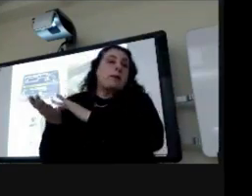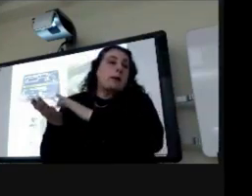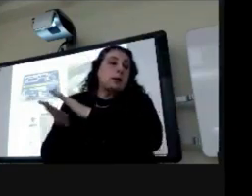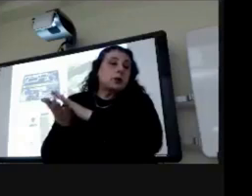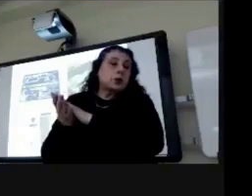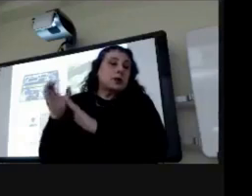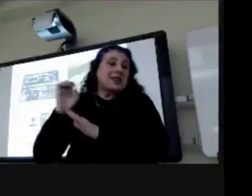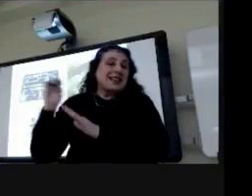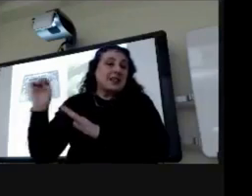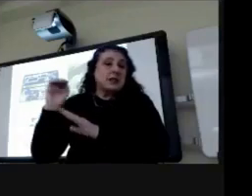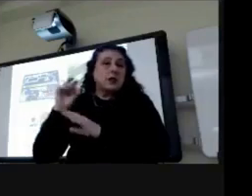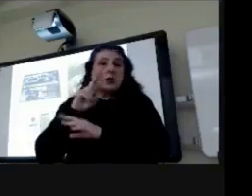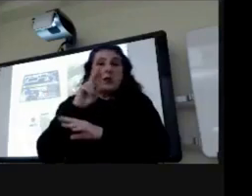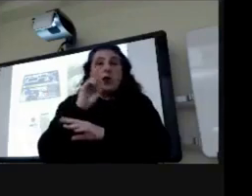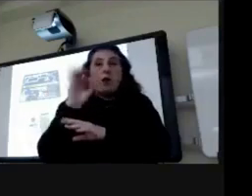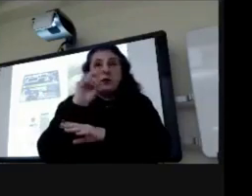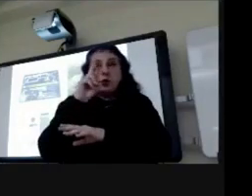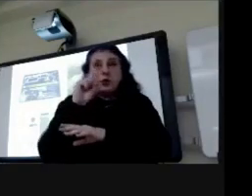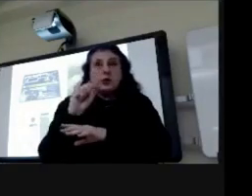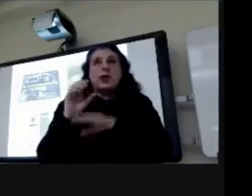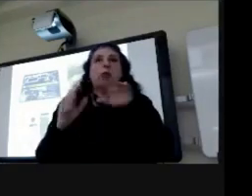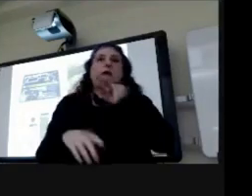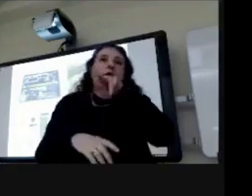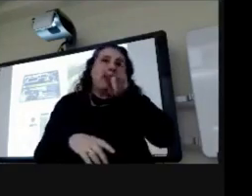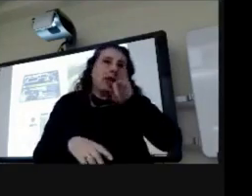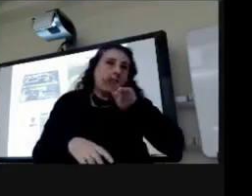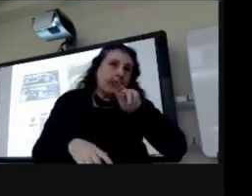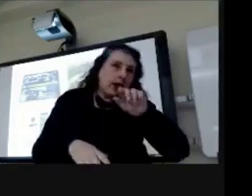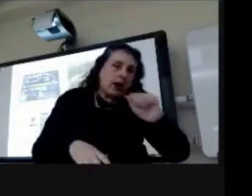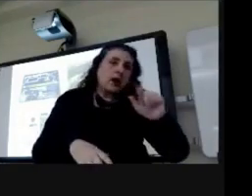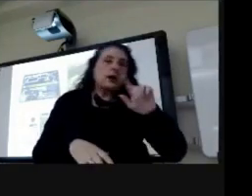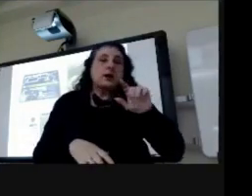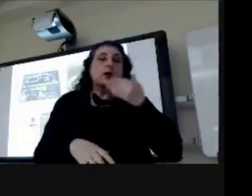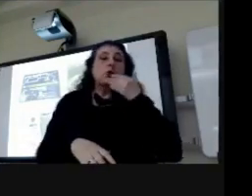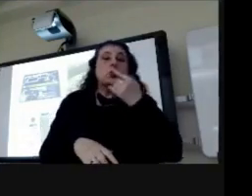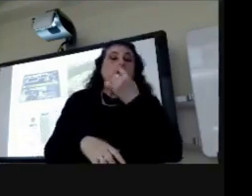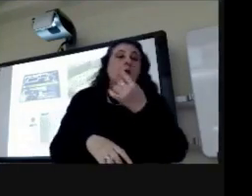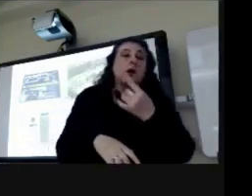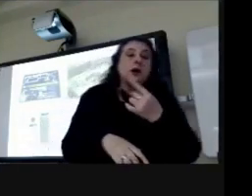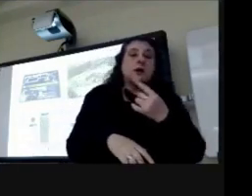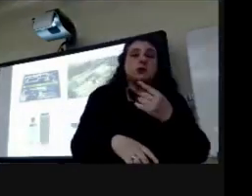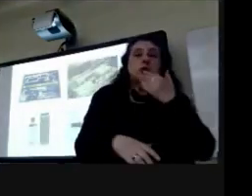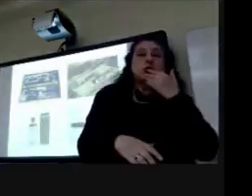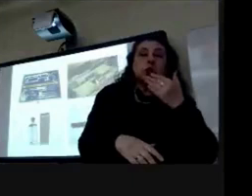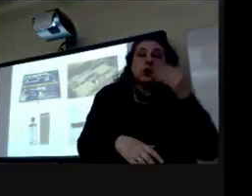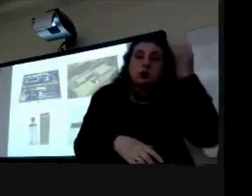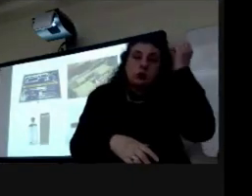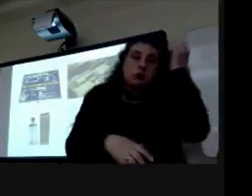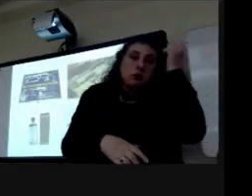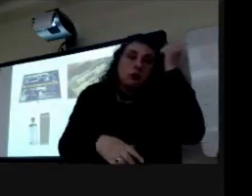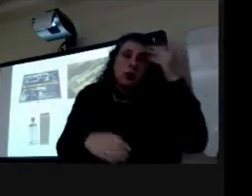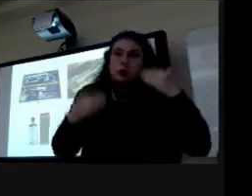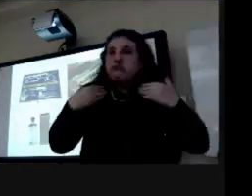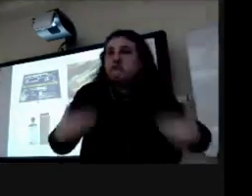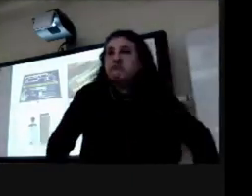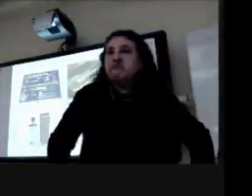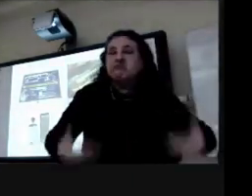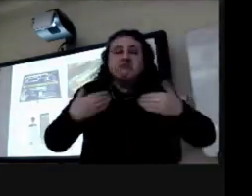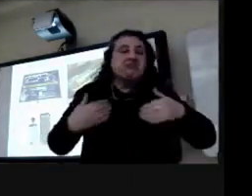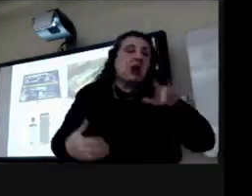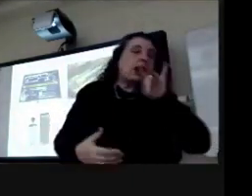really was the center of medical education in the u.s so anyway the good ones were very well versed in anatomy um